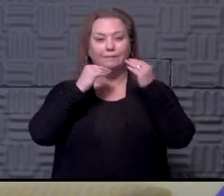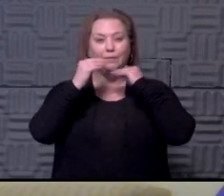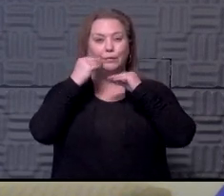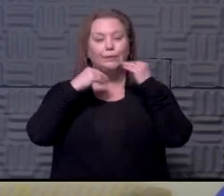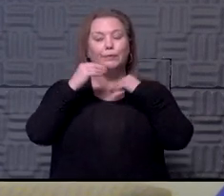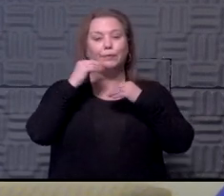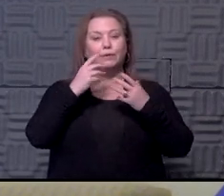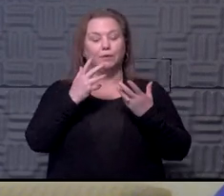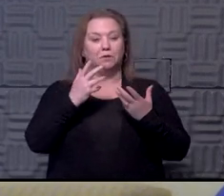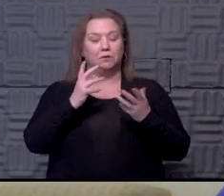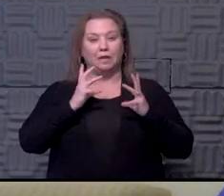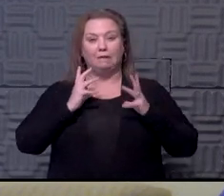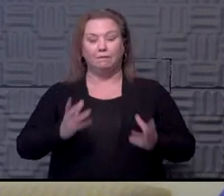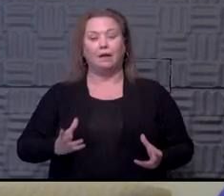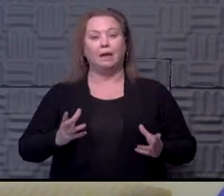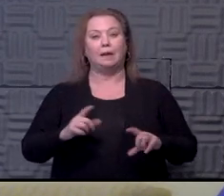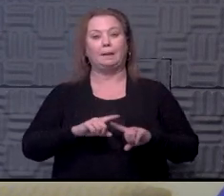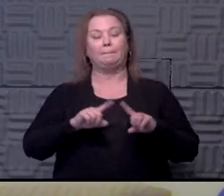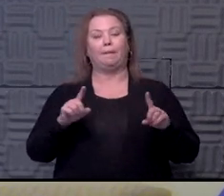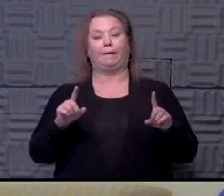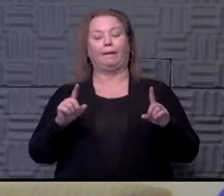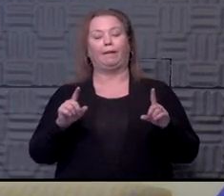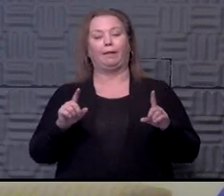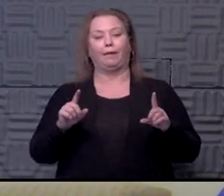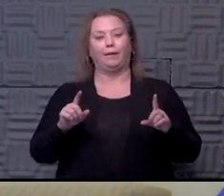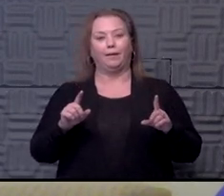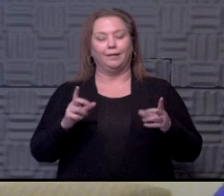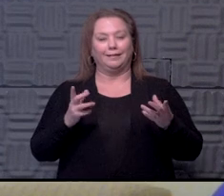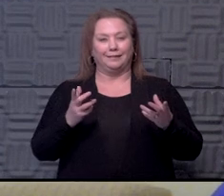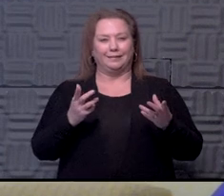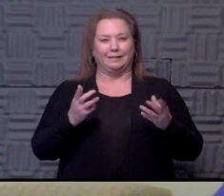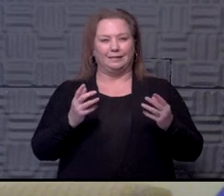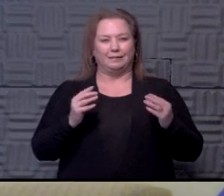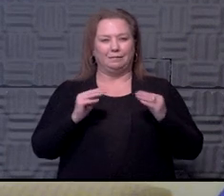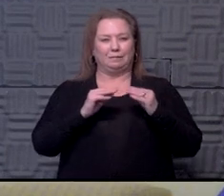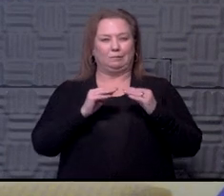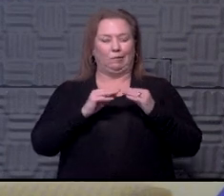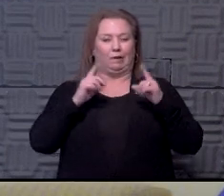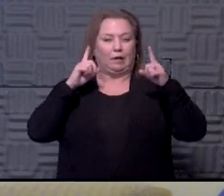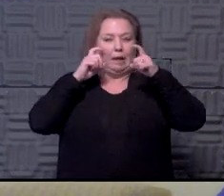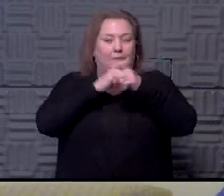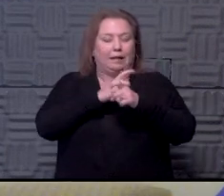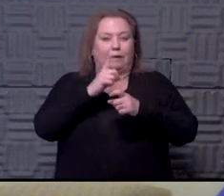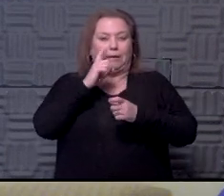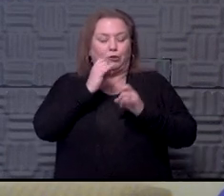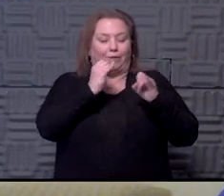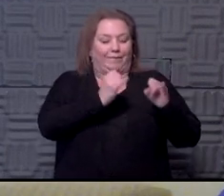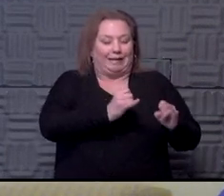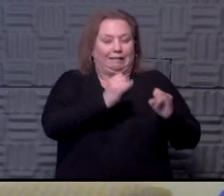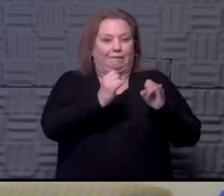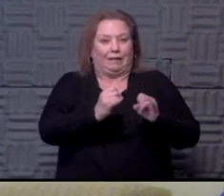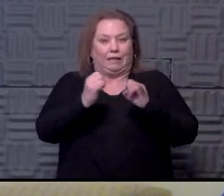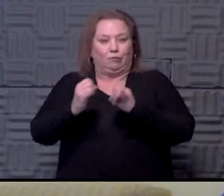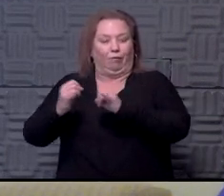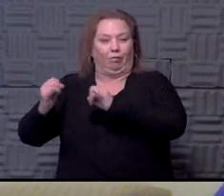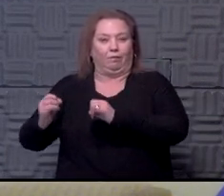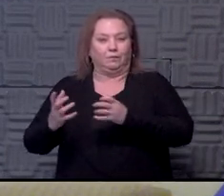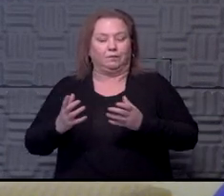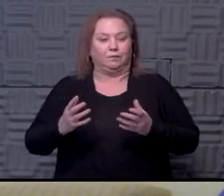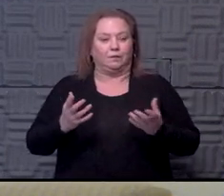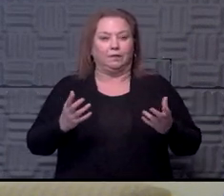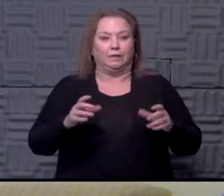which is fine, but it's going to be a little bit more cumbersome because you have to individualize those things.